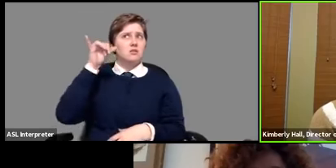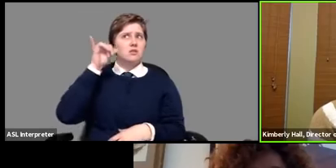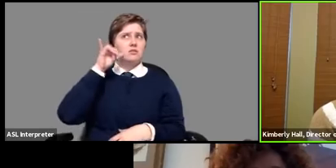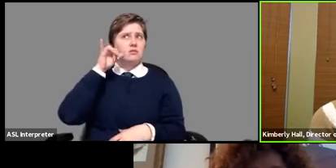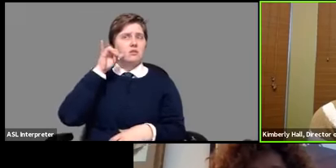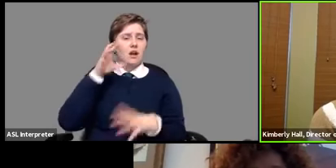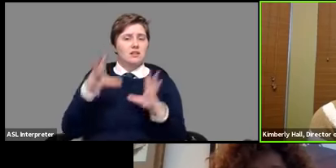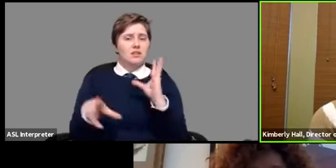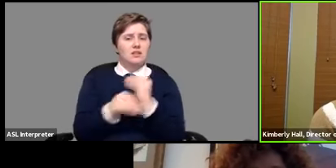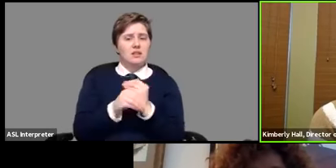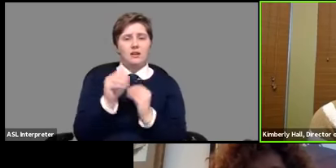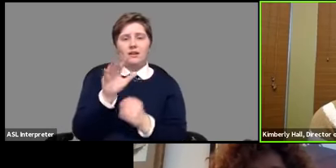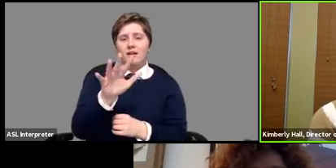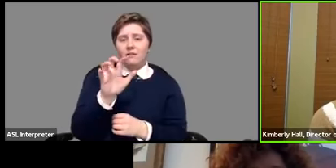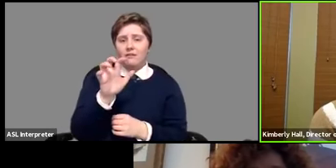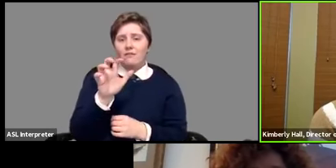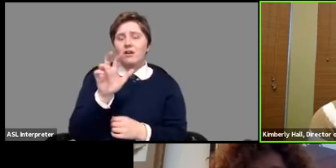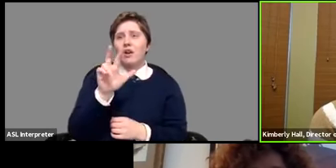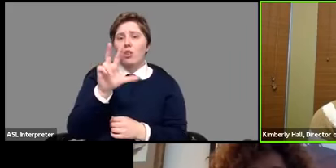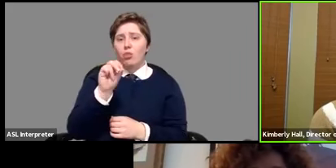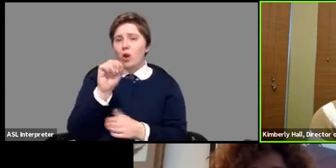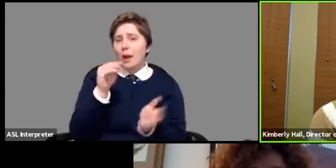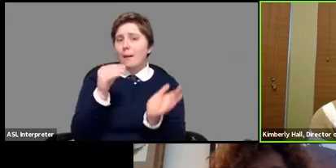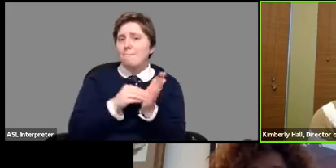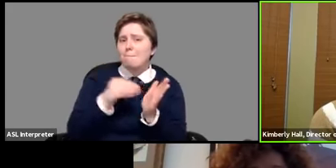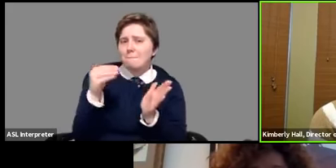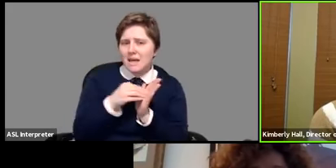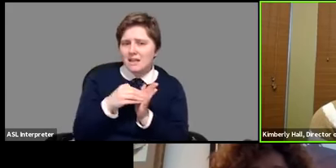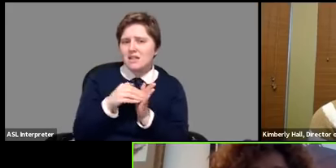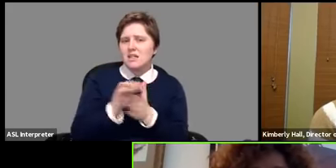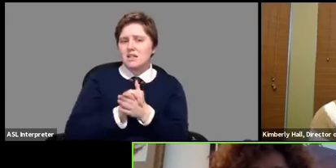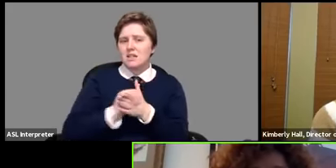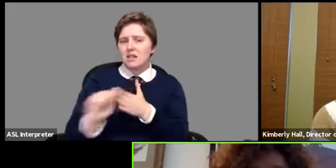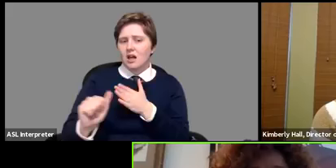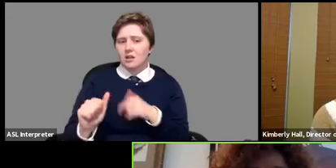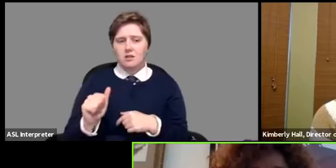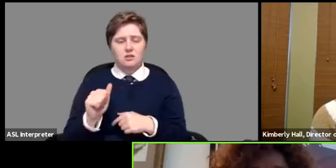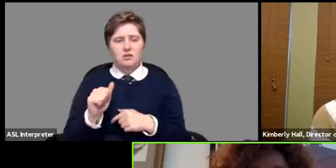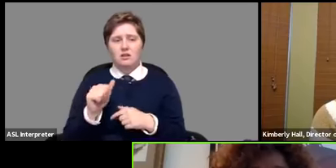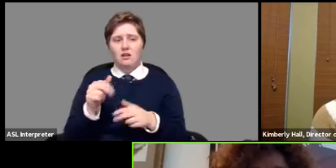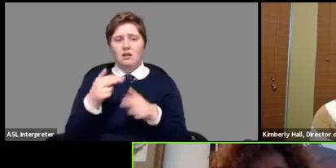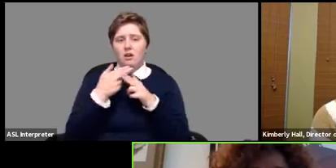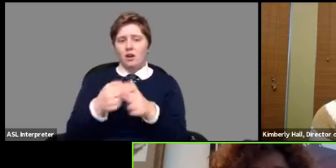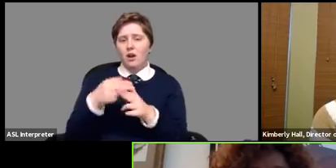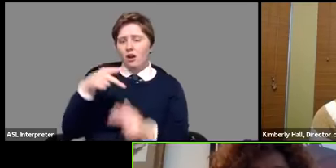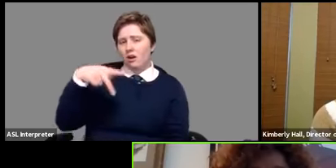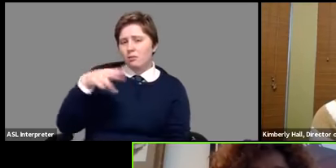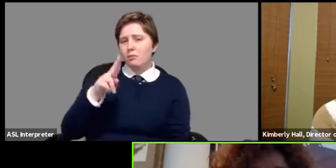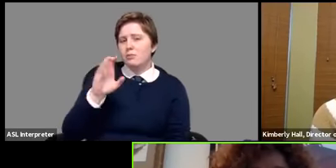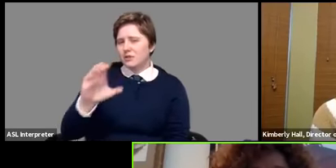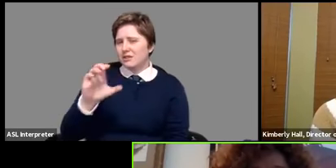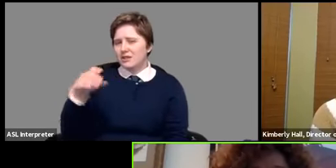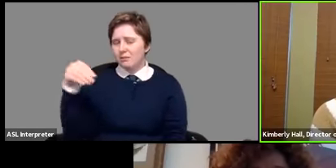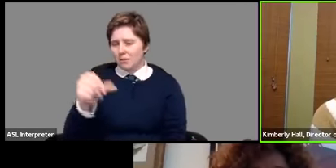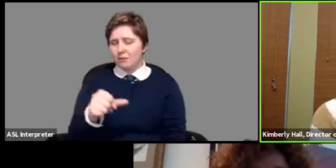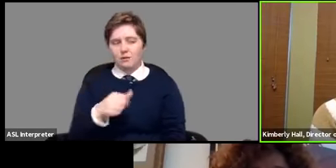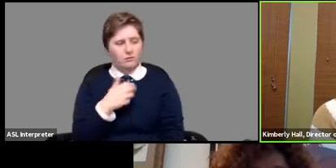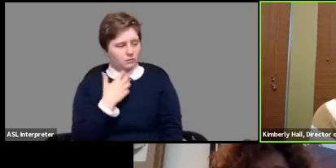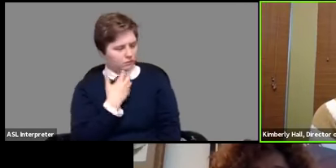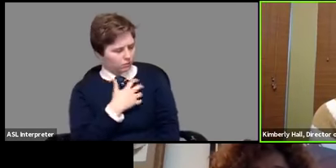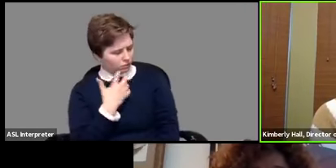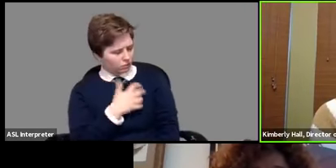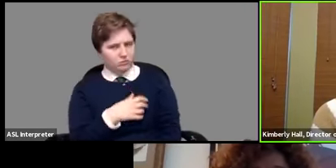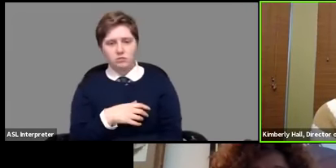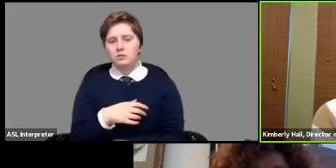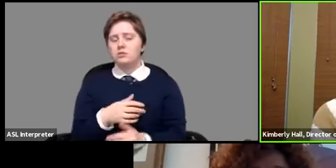an additional 530 million dollars in what are called puc payments so everyone